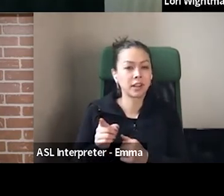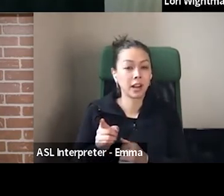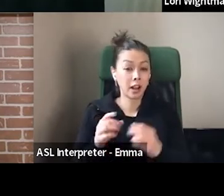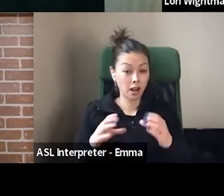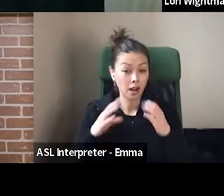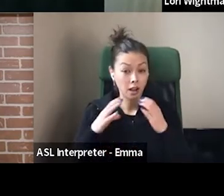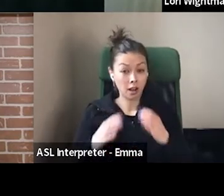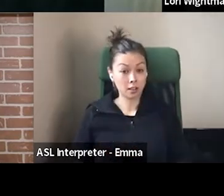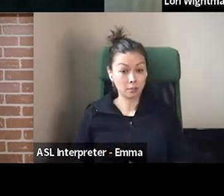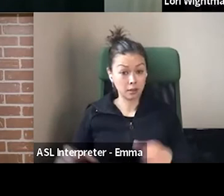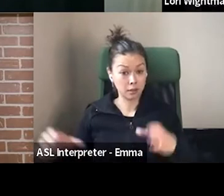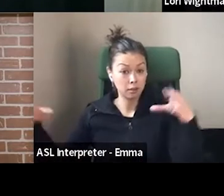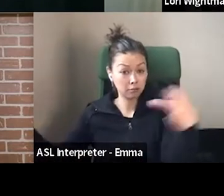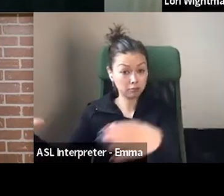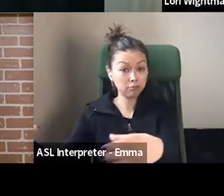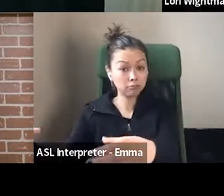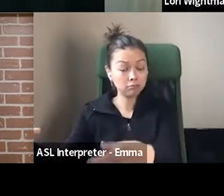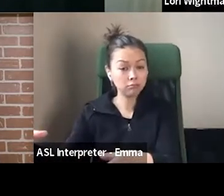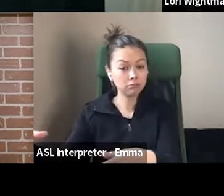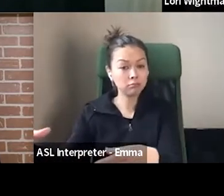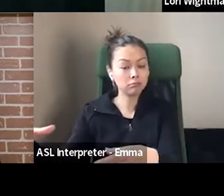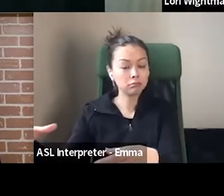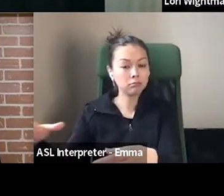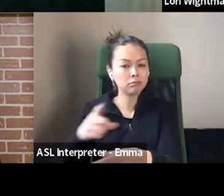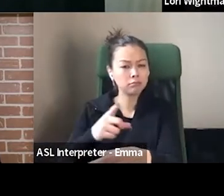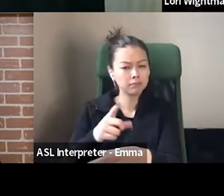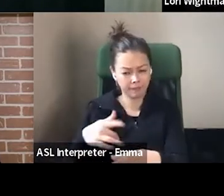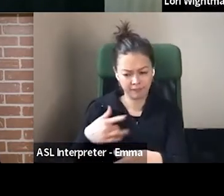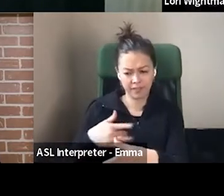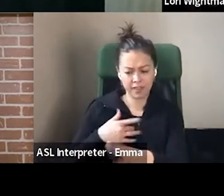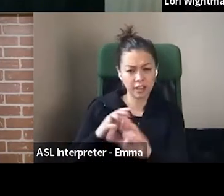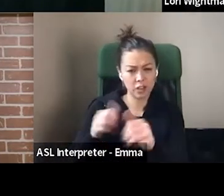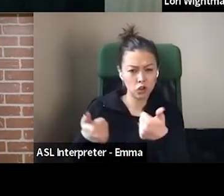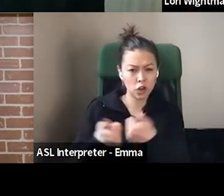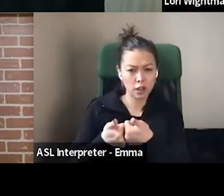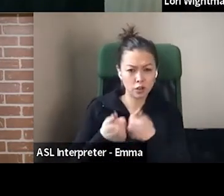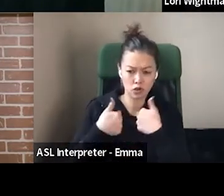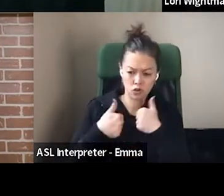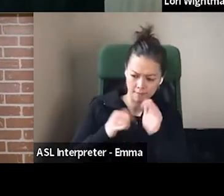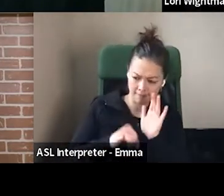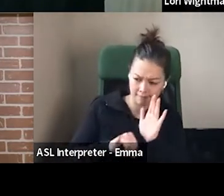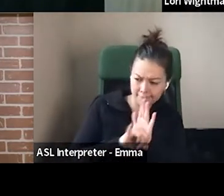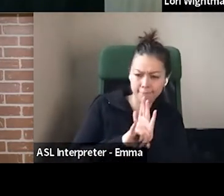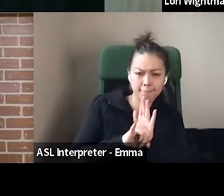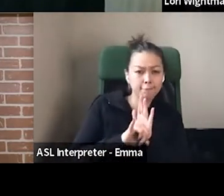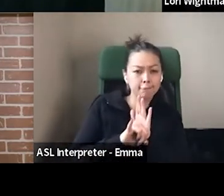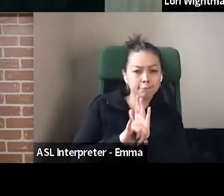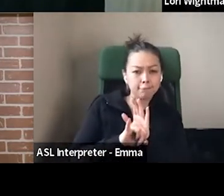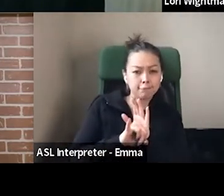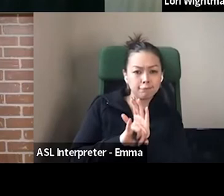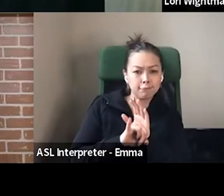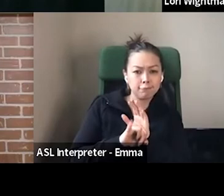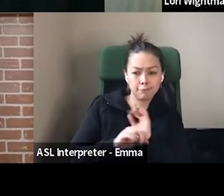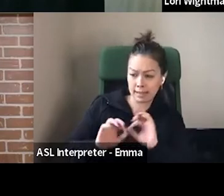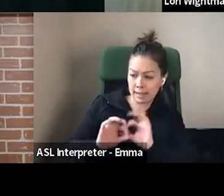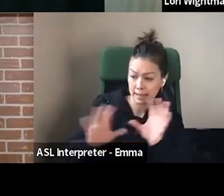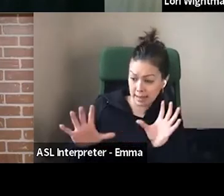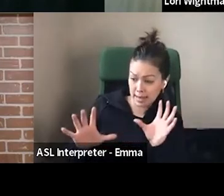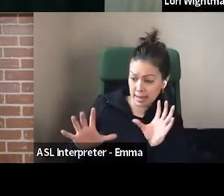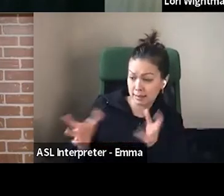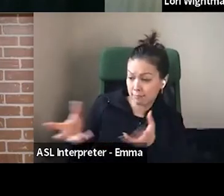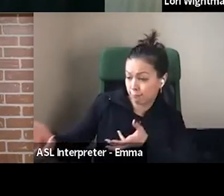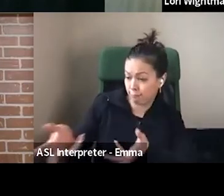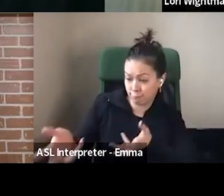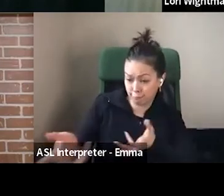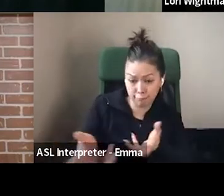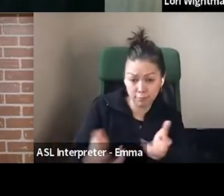customers and how to serve them in a unique fashion? What I'm hearing is you're really connected with your communities and your